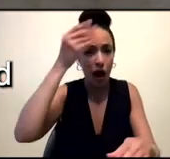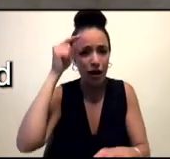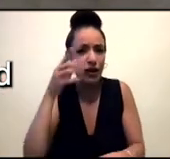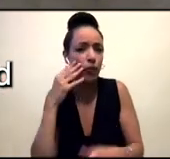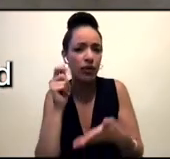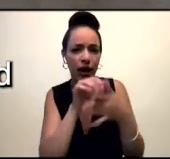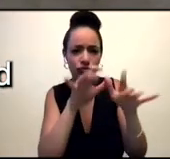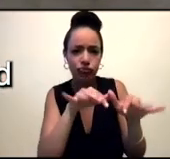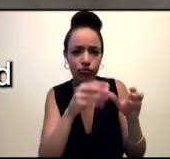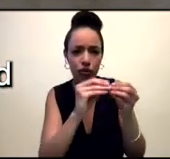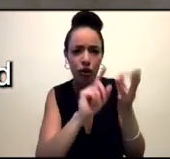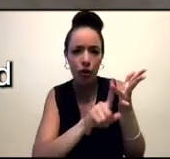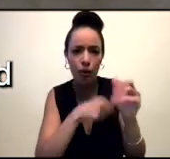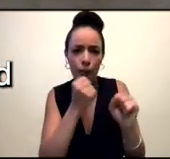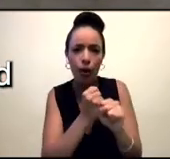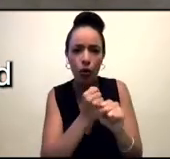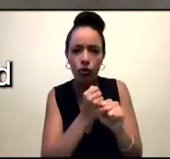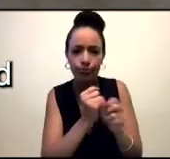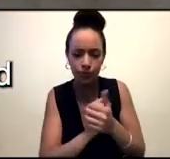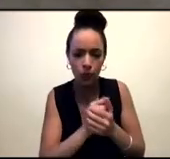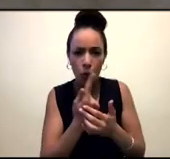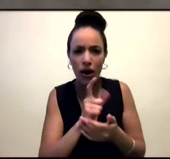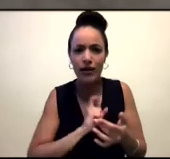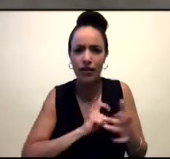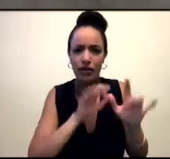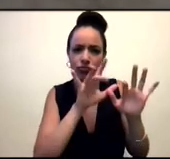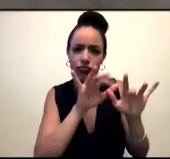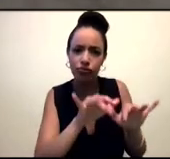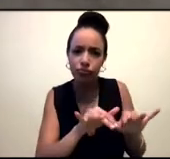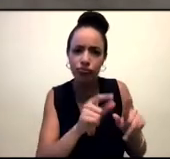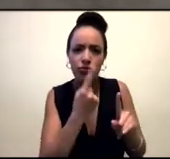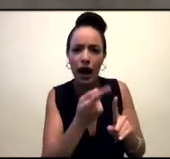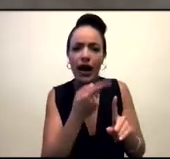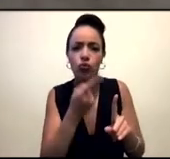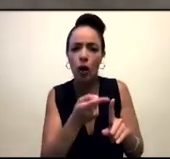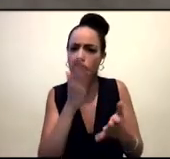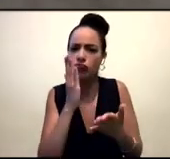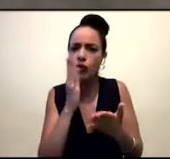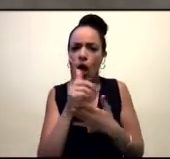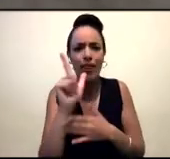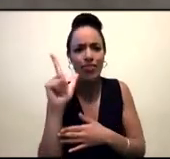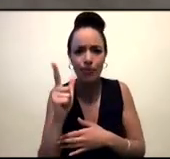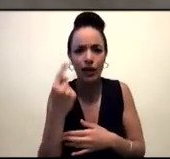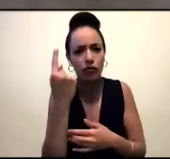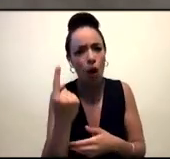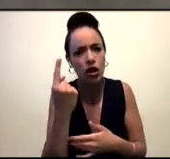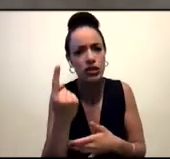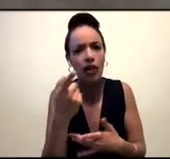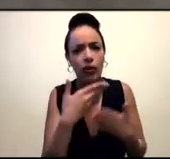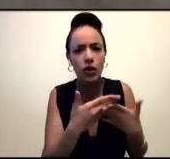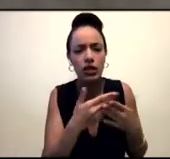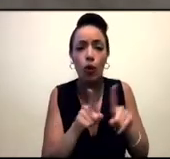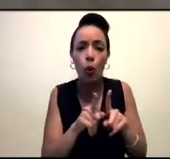The Bold Type, and there was a character who was a, you know, out Muslim lesbian, and as an out bisexual Muslim,